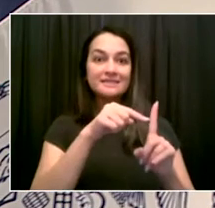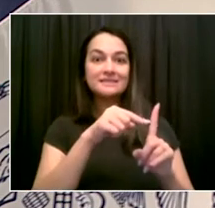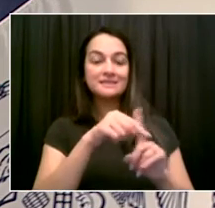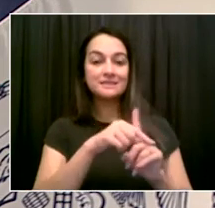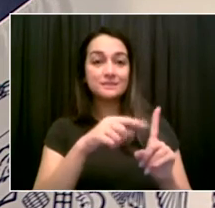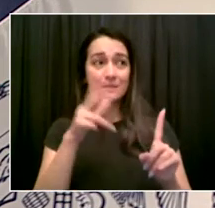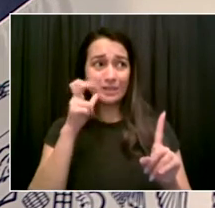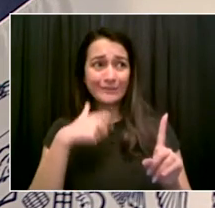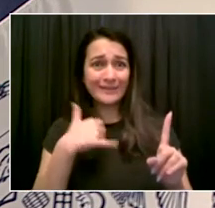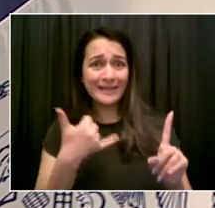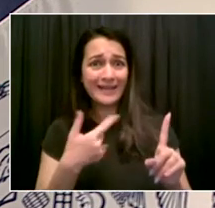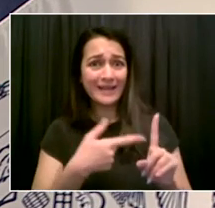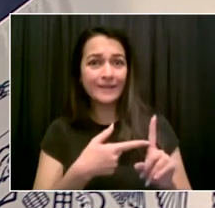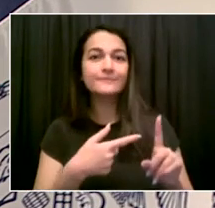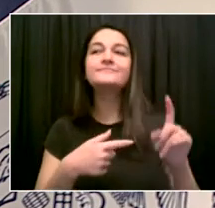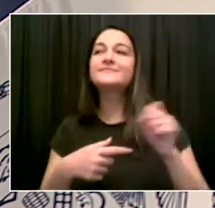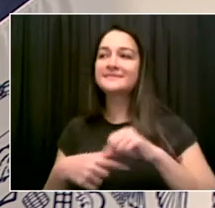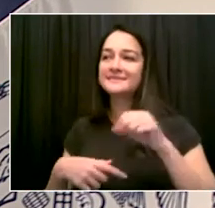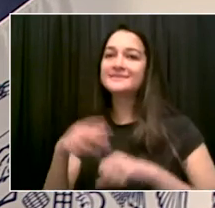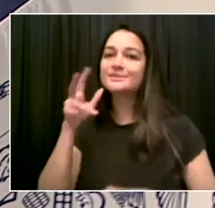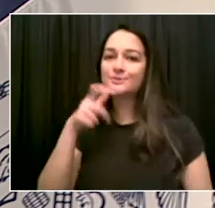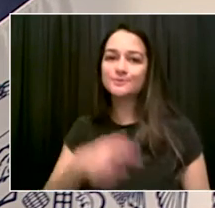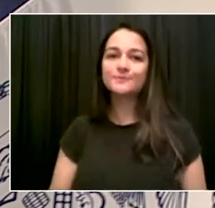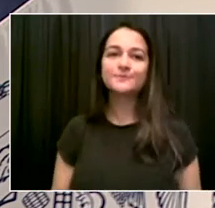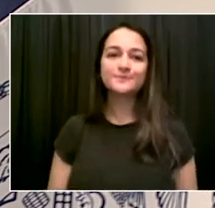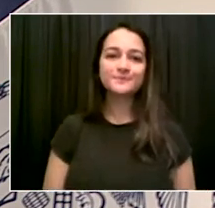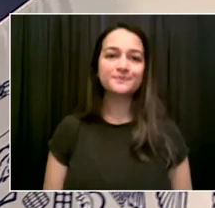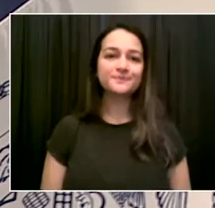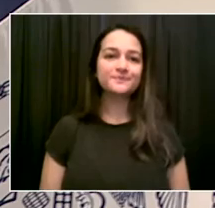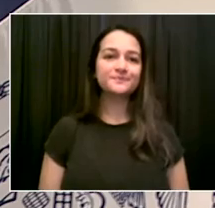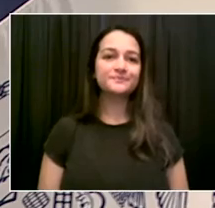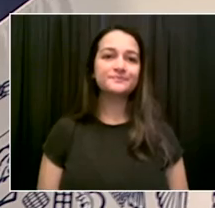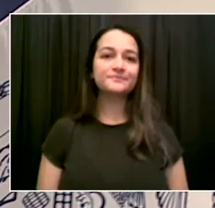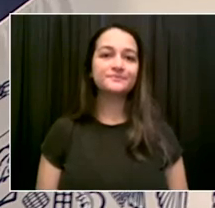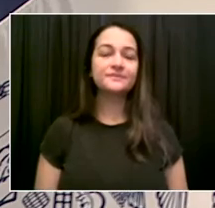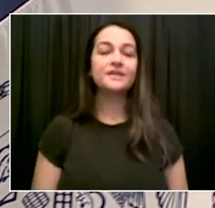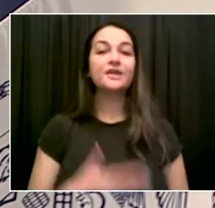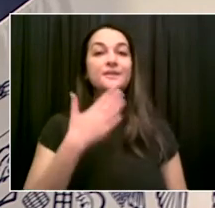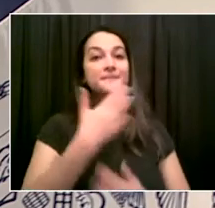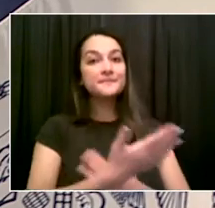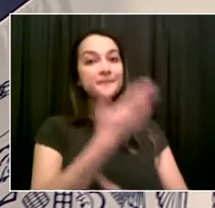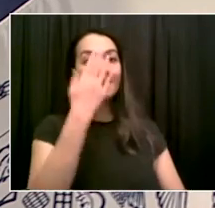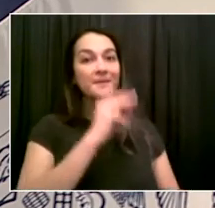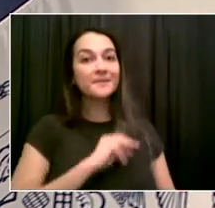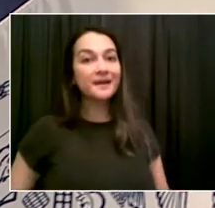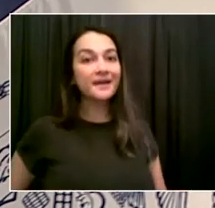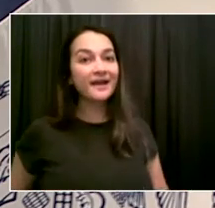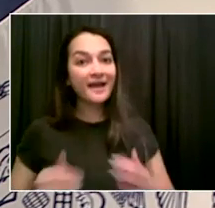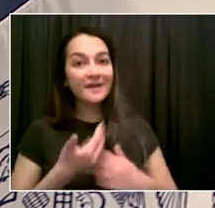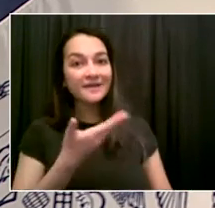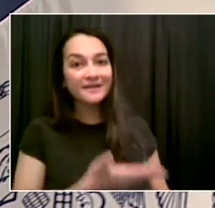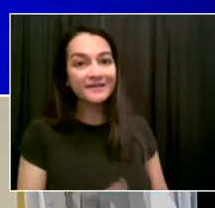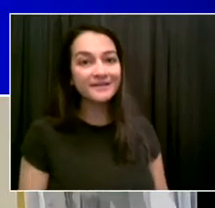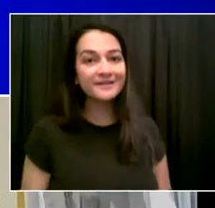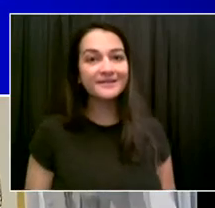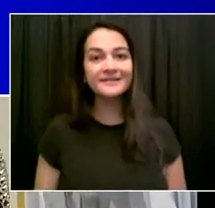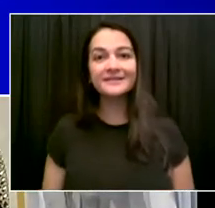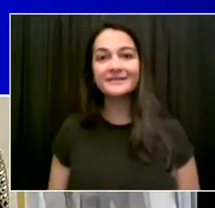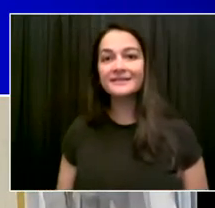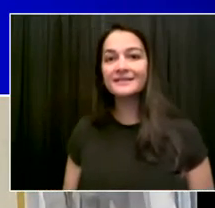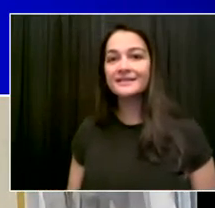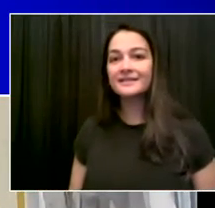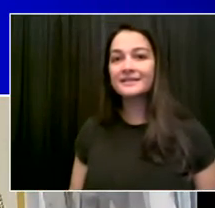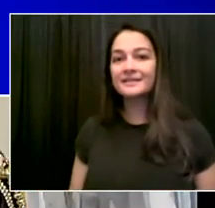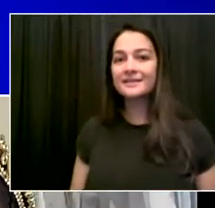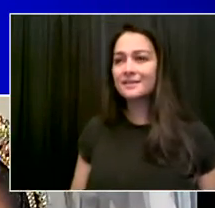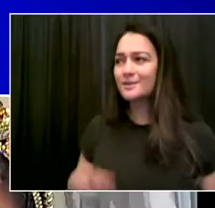I sure can hear you. Good morning, Mr. Mayor. How are you? I'm great. I gave you the most beautiful introduction in history. I hope